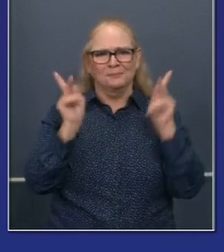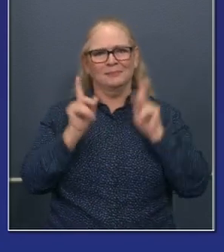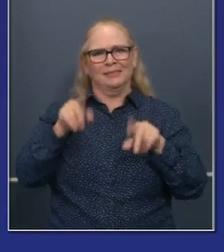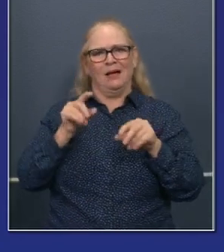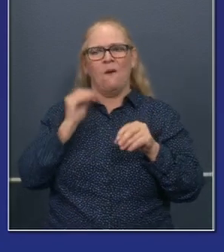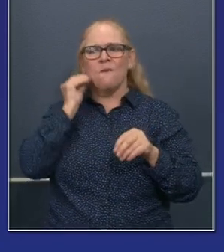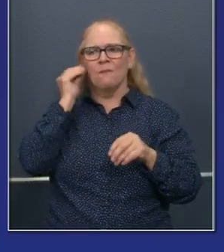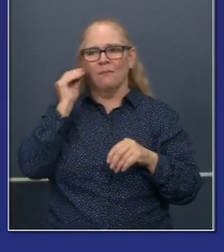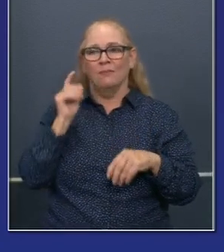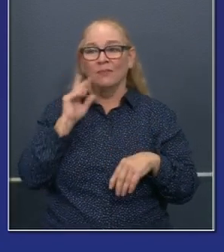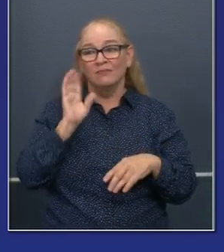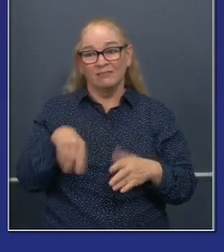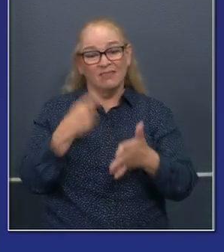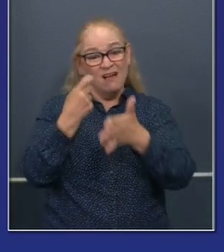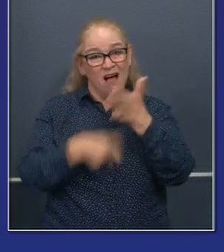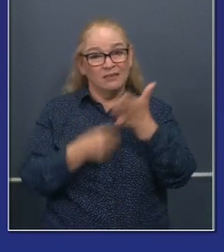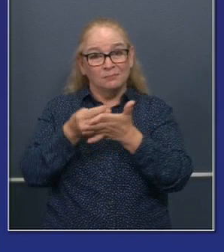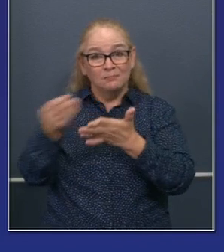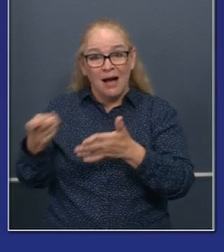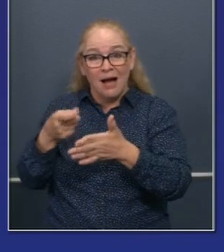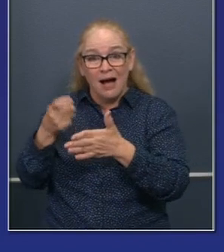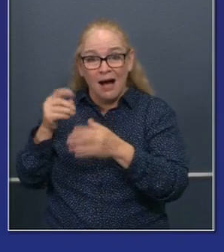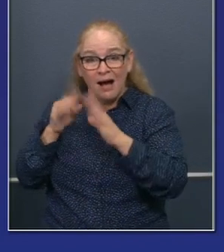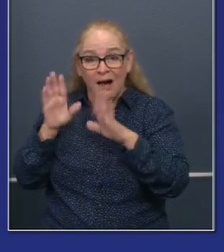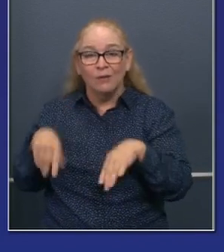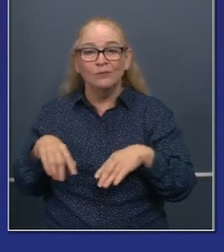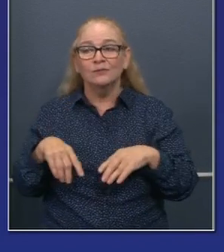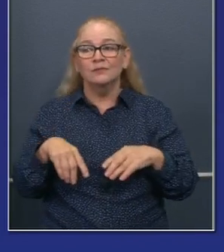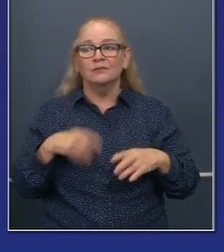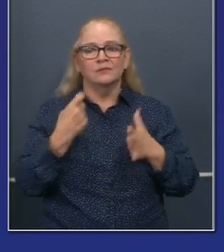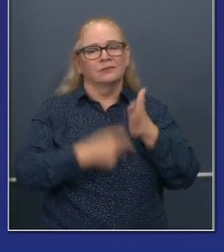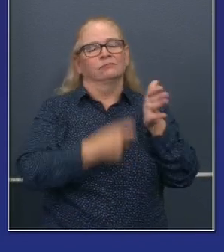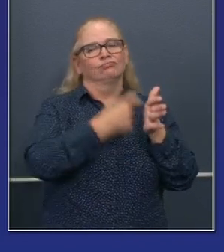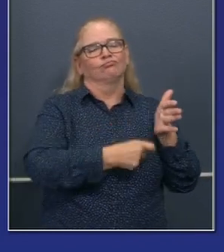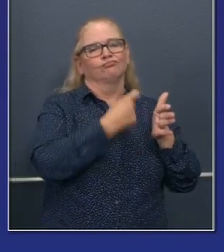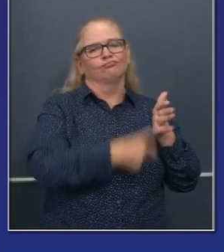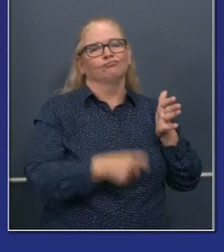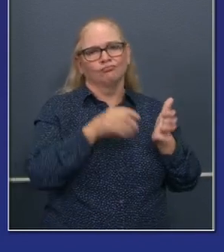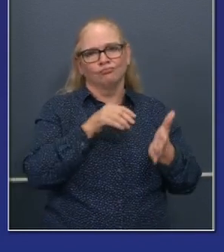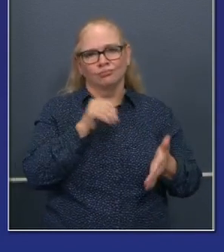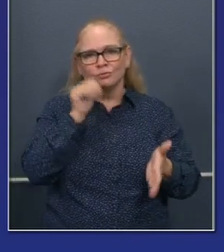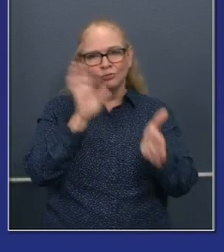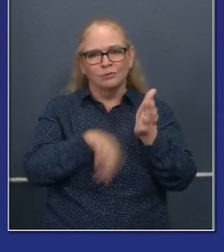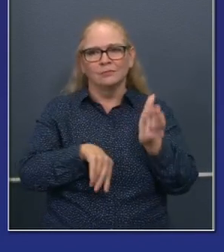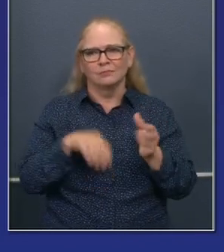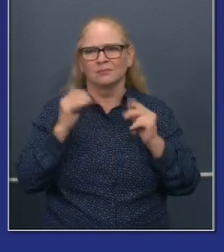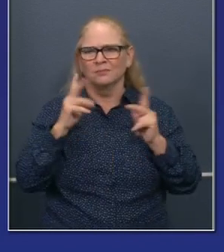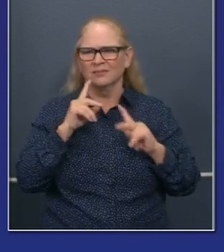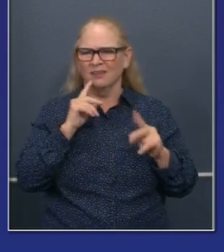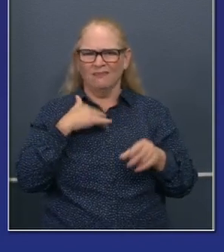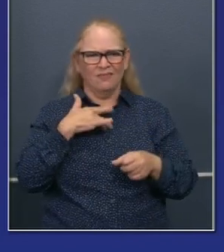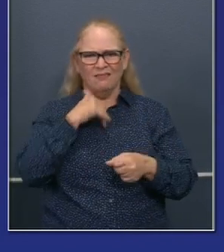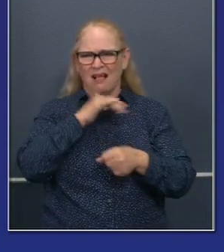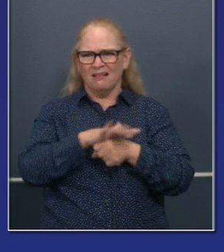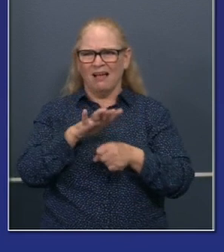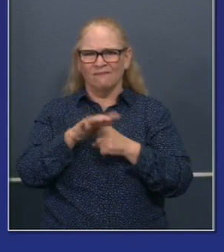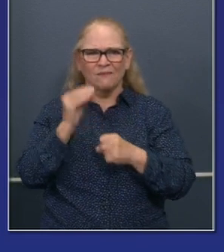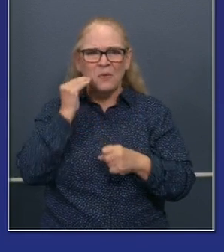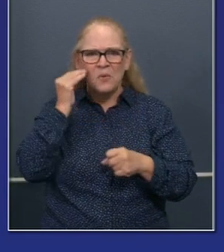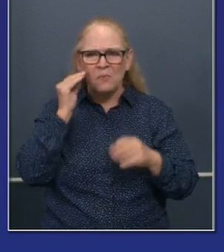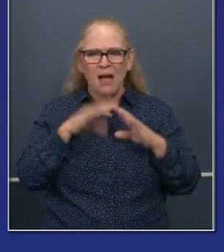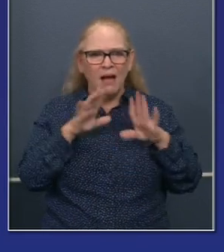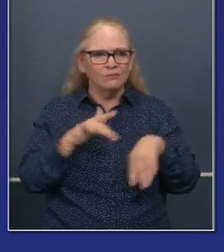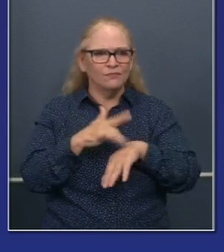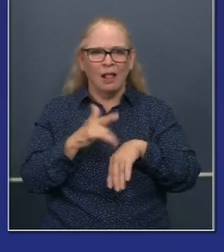over decades and how we simply have not produced enough housing in the state over the course of decades. We have to address that.